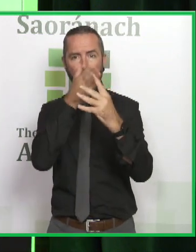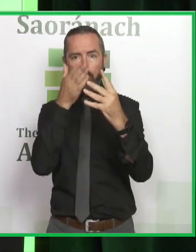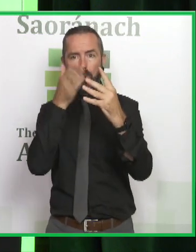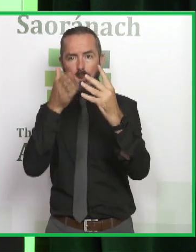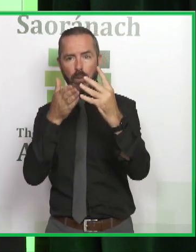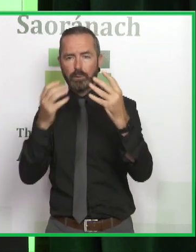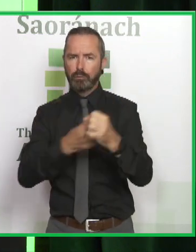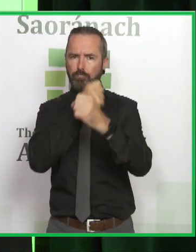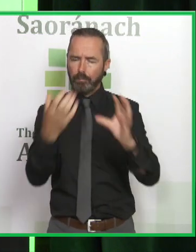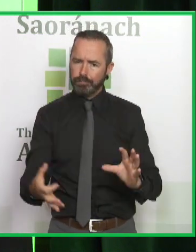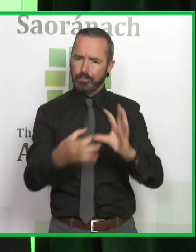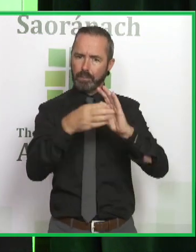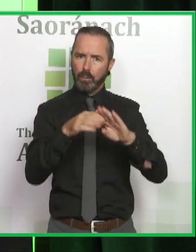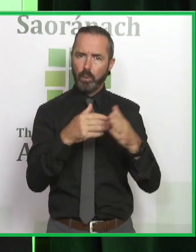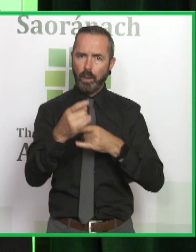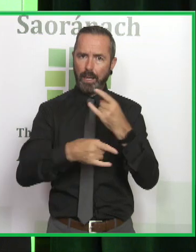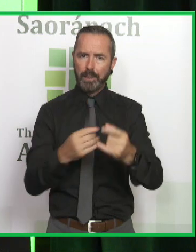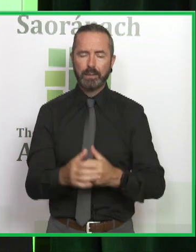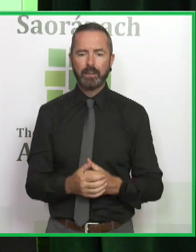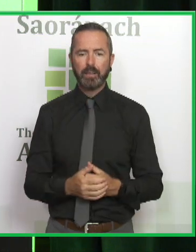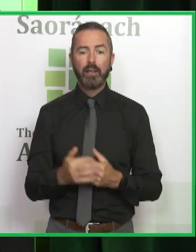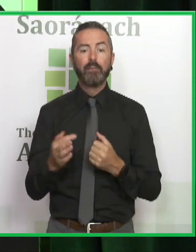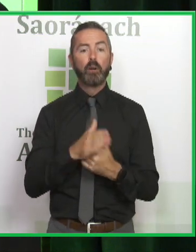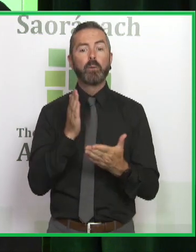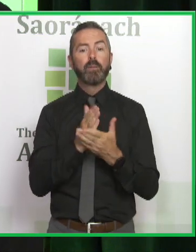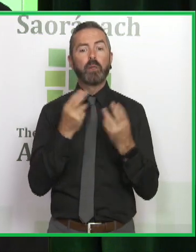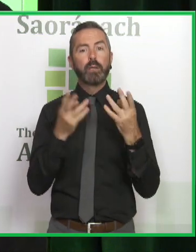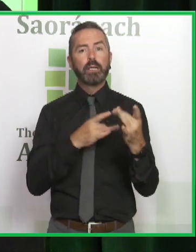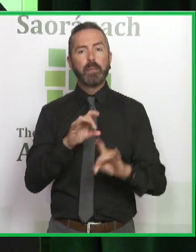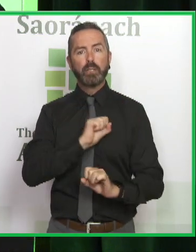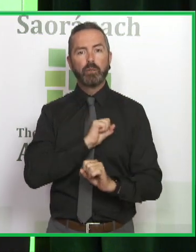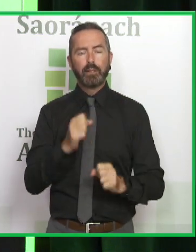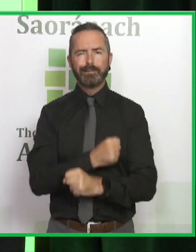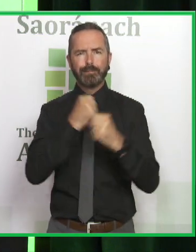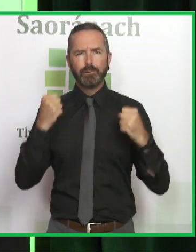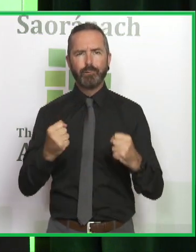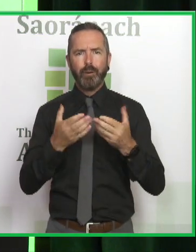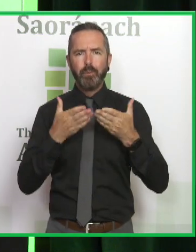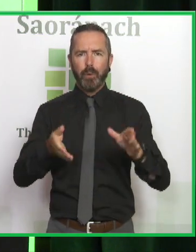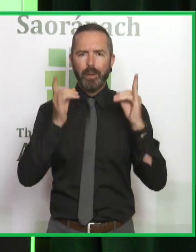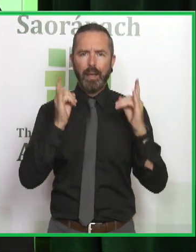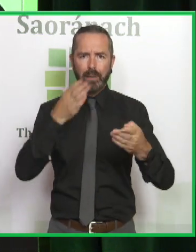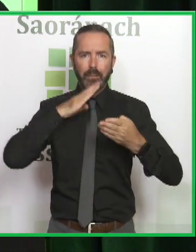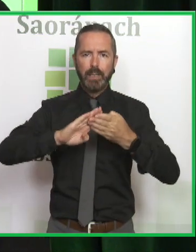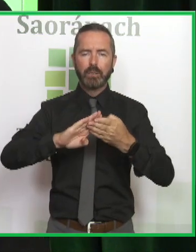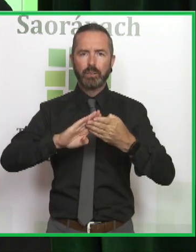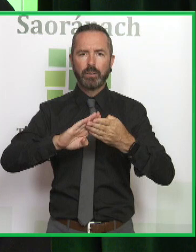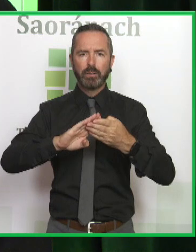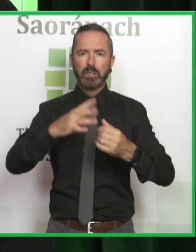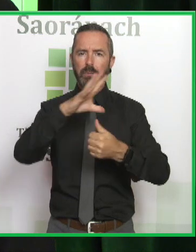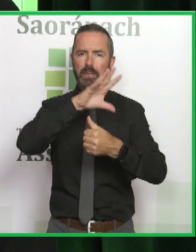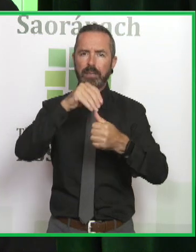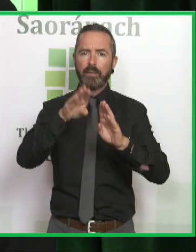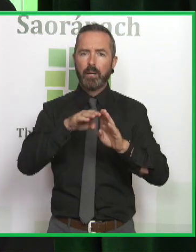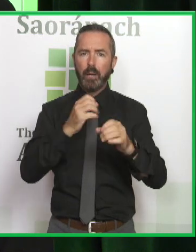firmly embedded in what we do. So in terms of prevention, we need to make sure that there's very robust public health messaging, particularly around the